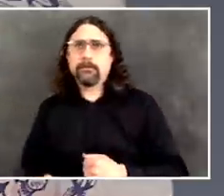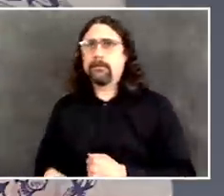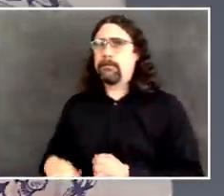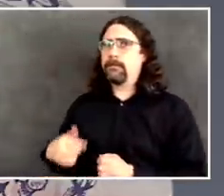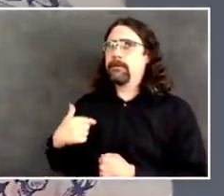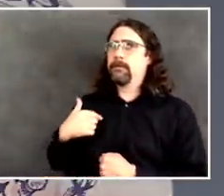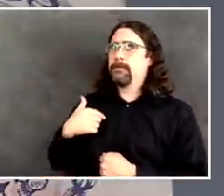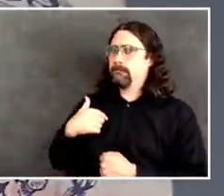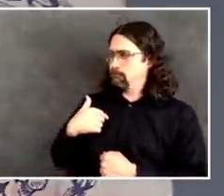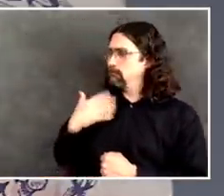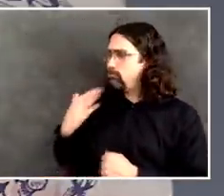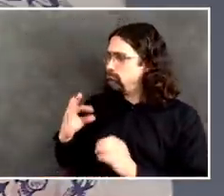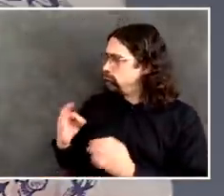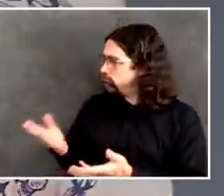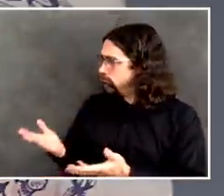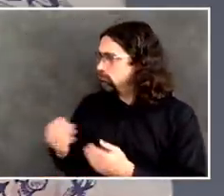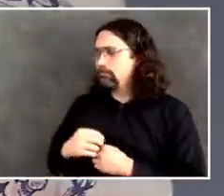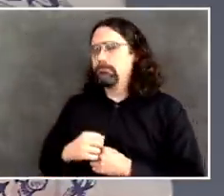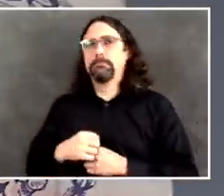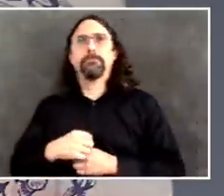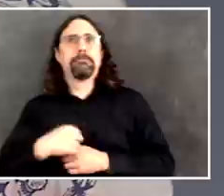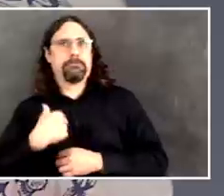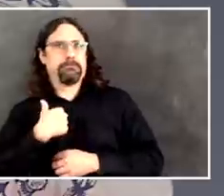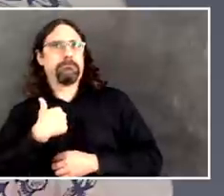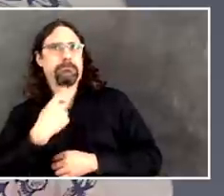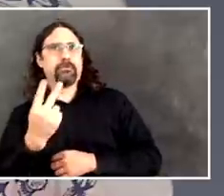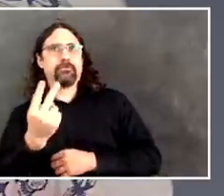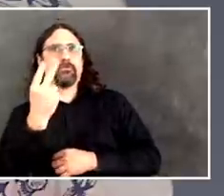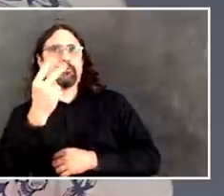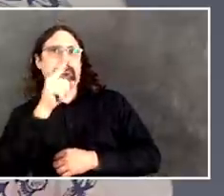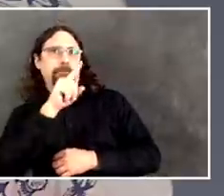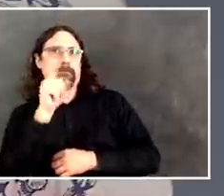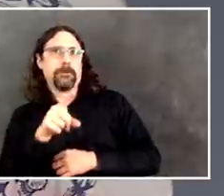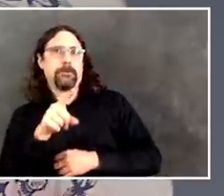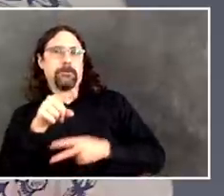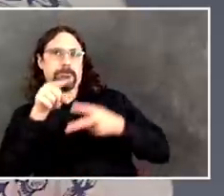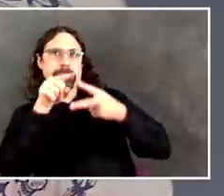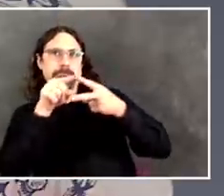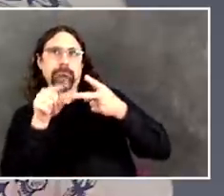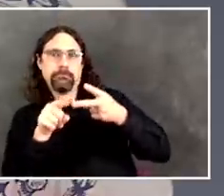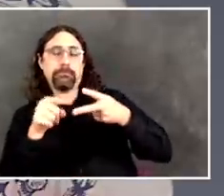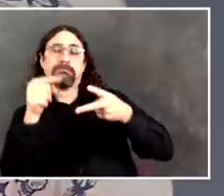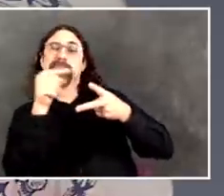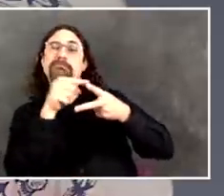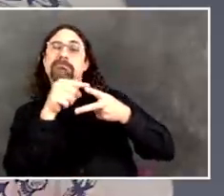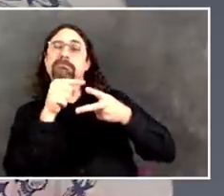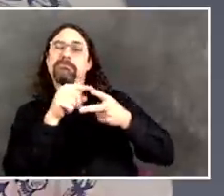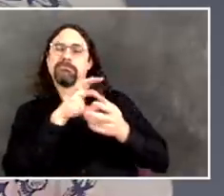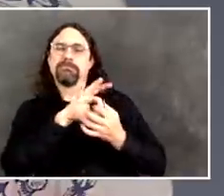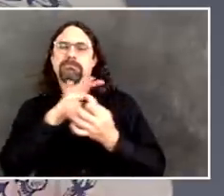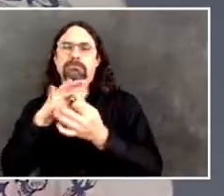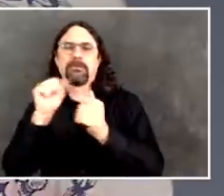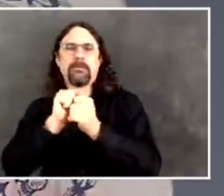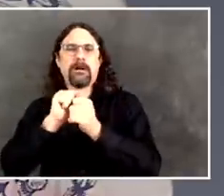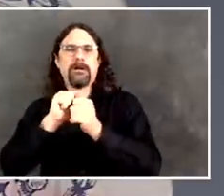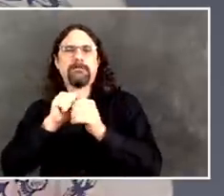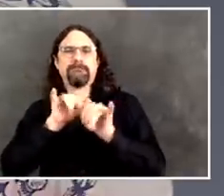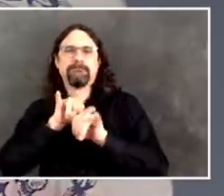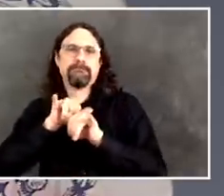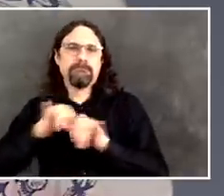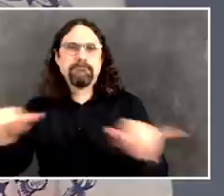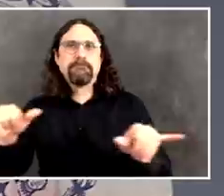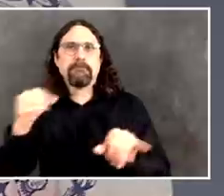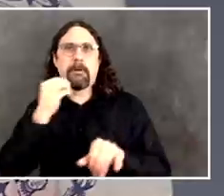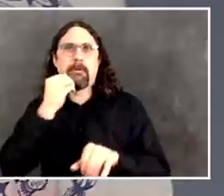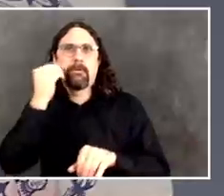off of the lockdown question, are you concerned that there's been an uptick in traffic, people getting in their cars,